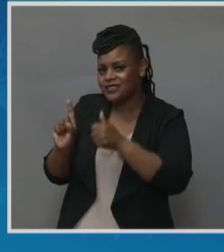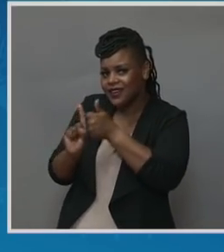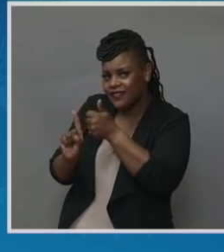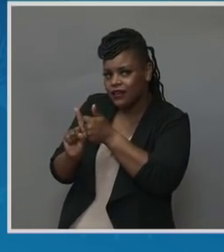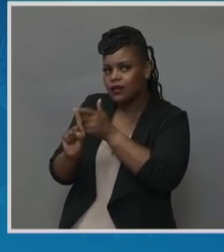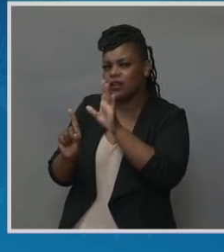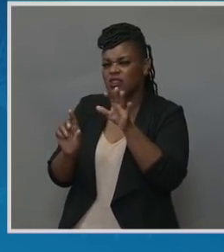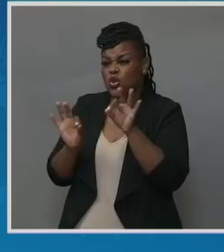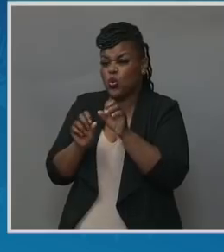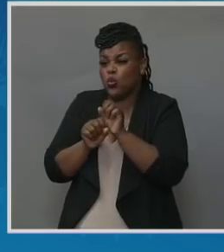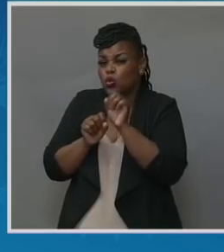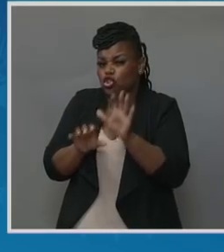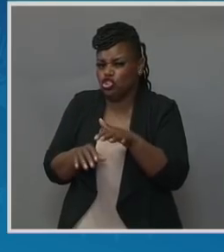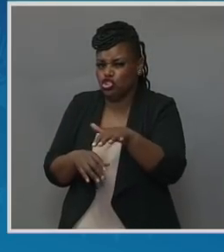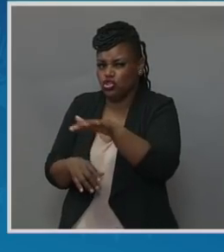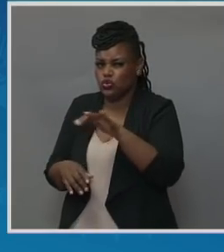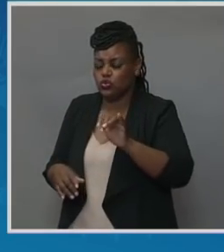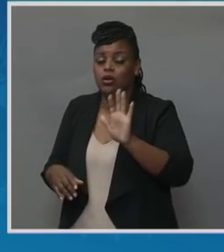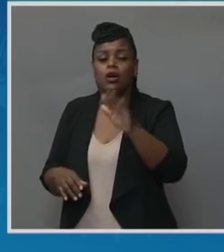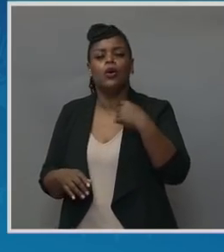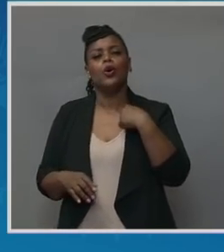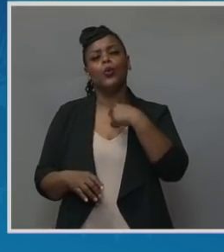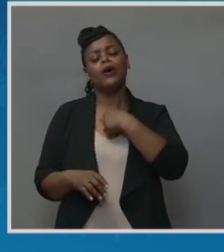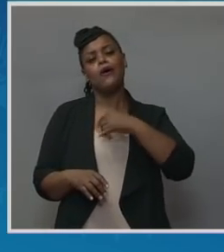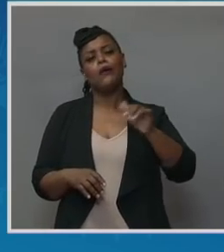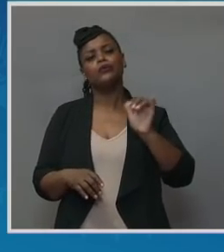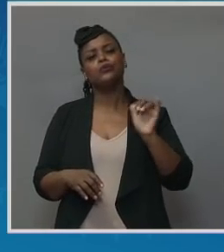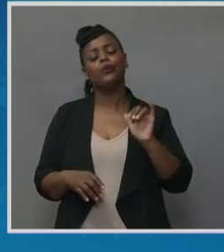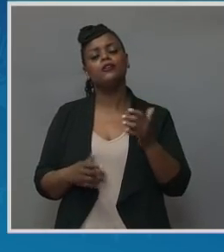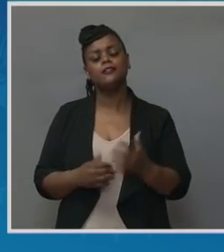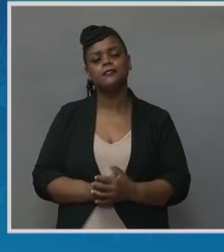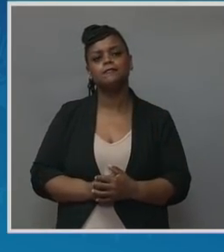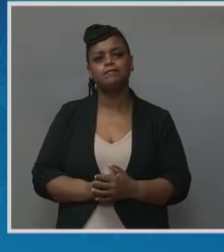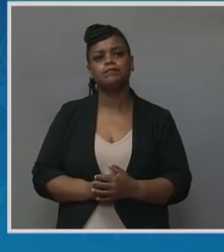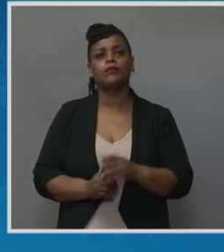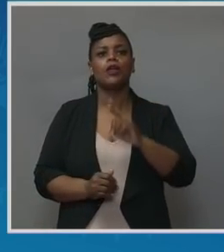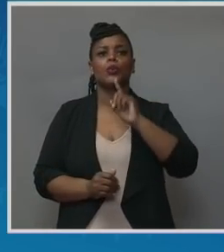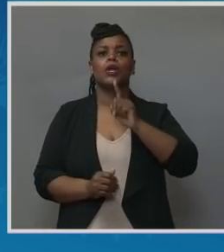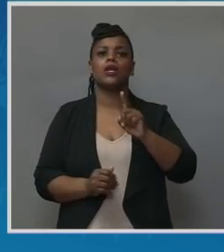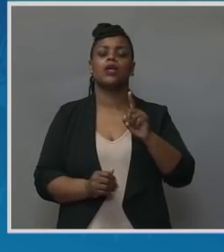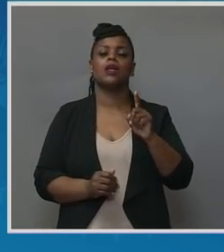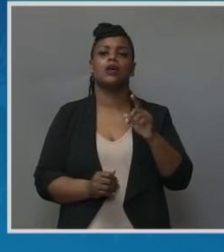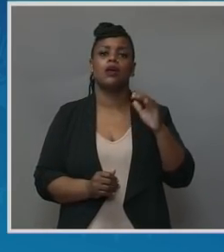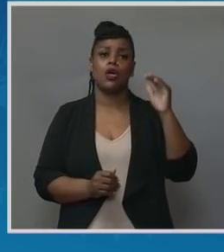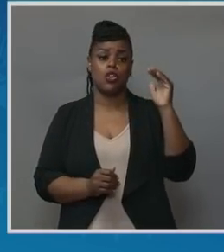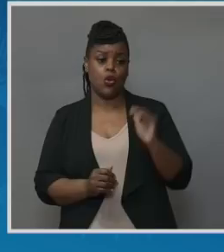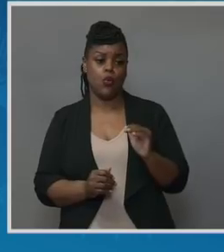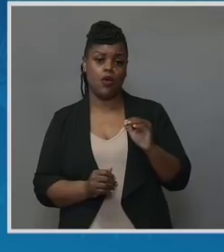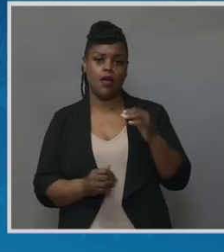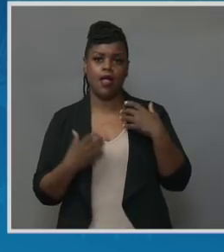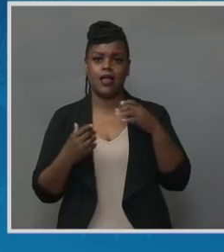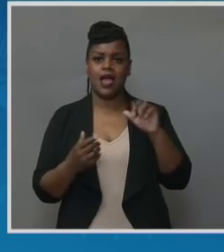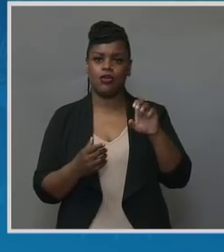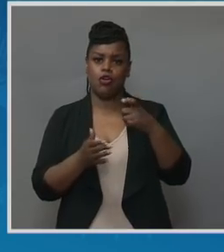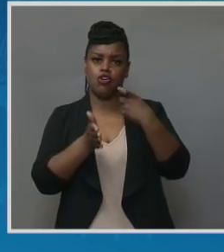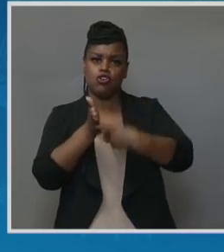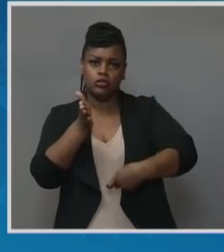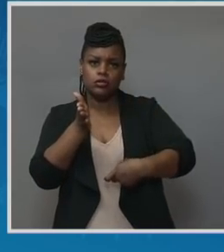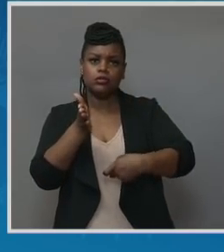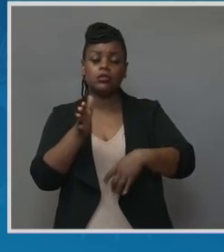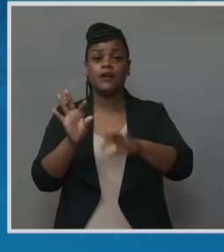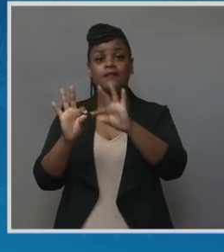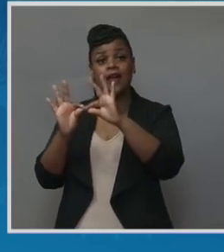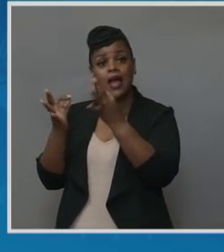Plan, we are also lowering health insurance premiums for millions of families. And we are extending Medicaid coverage